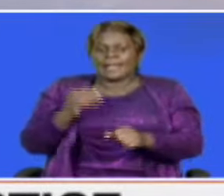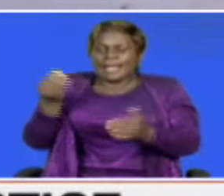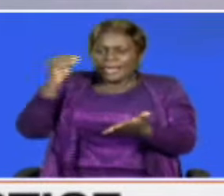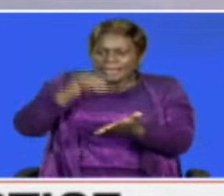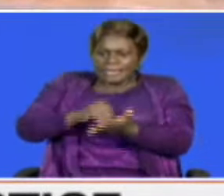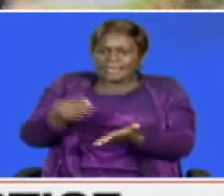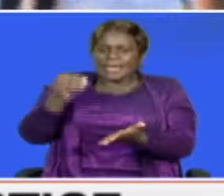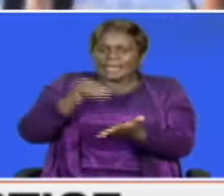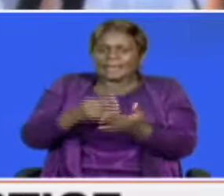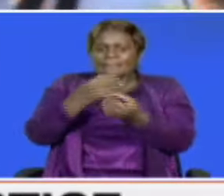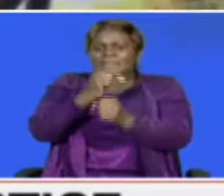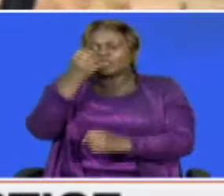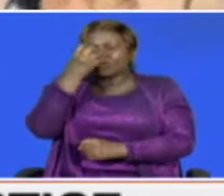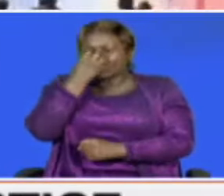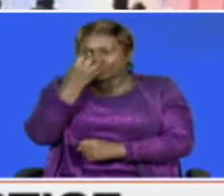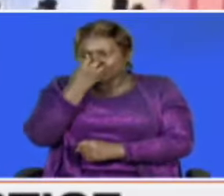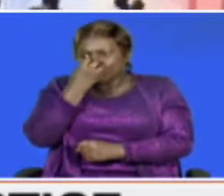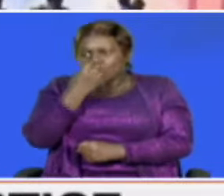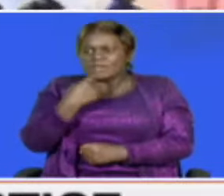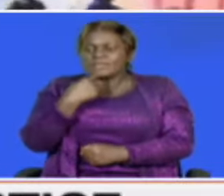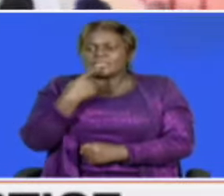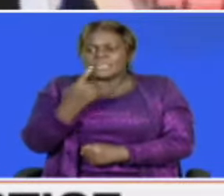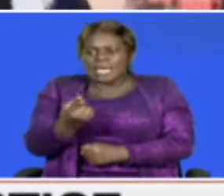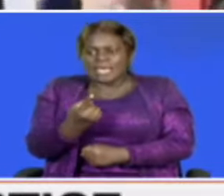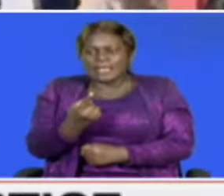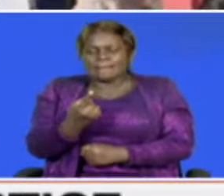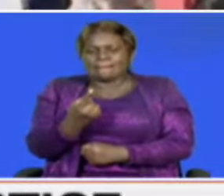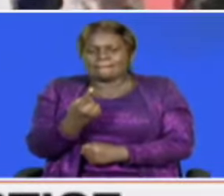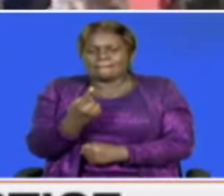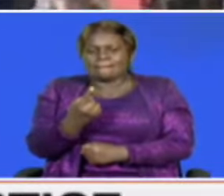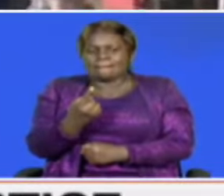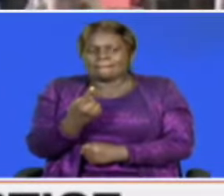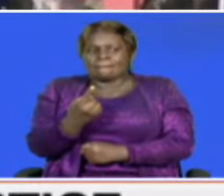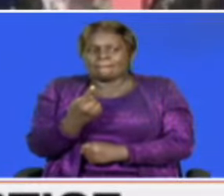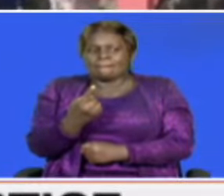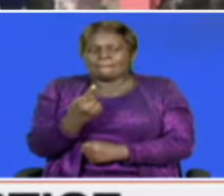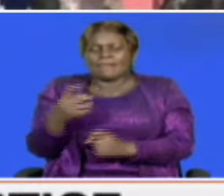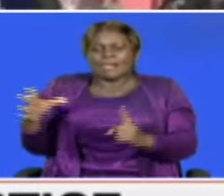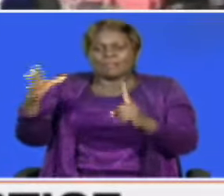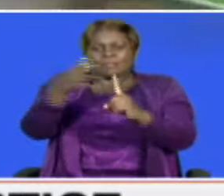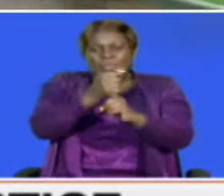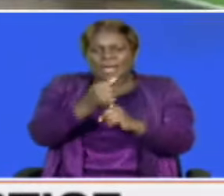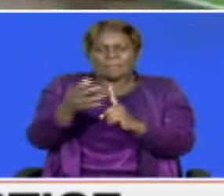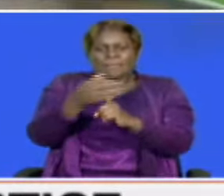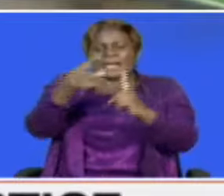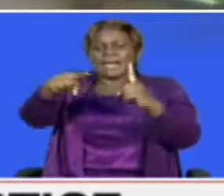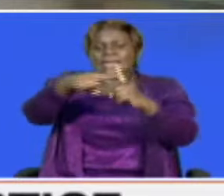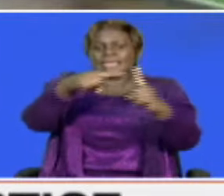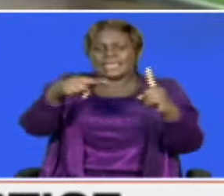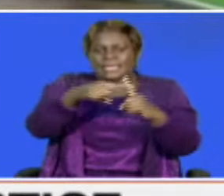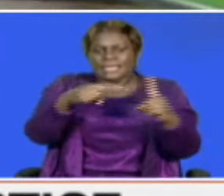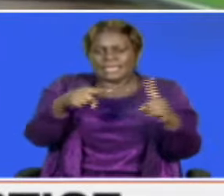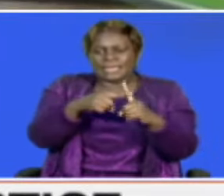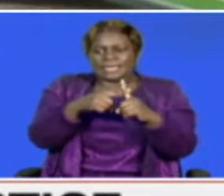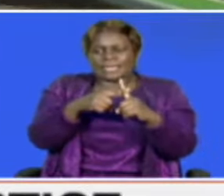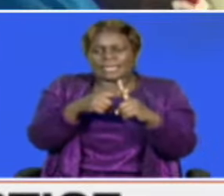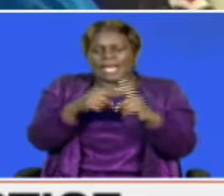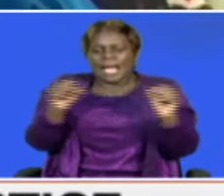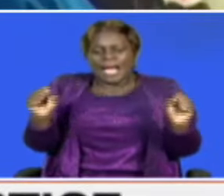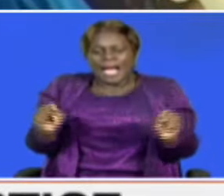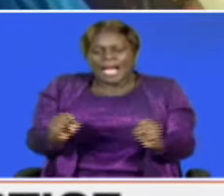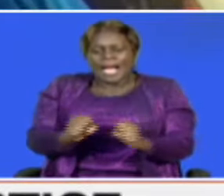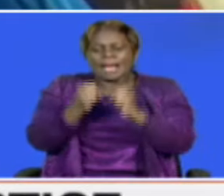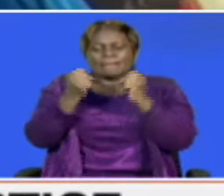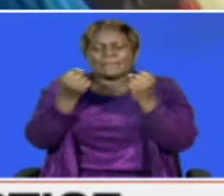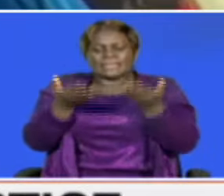again, President William Roto has gone on record promising Kenyans that abductions and extrajudicial killings will not be a characteristic